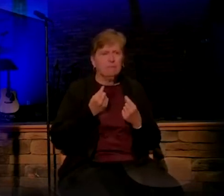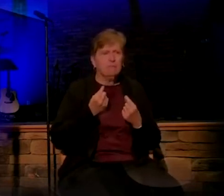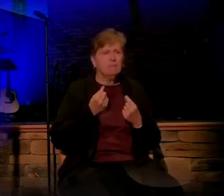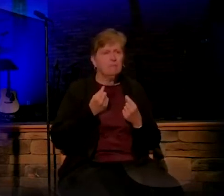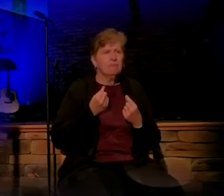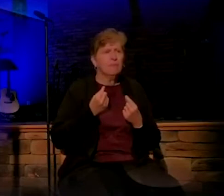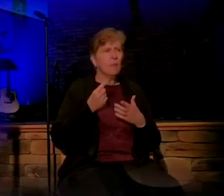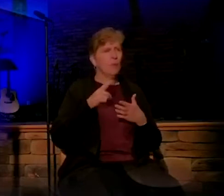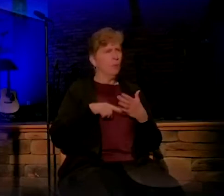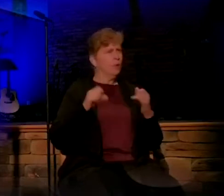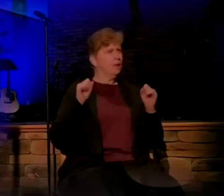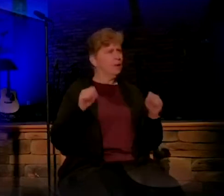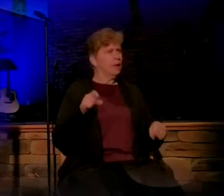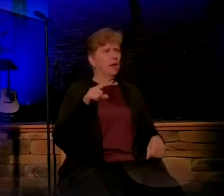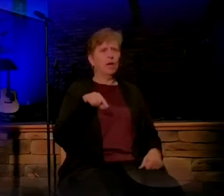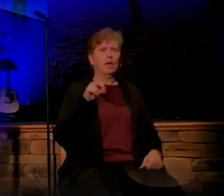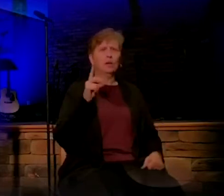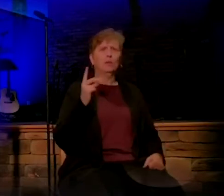What can you do?